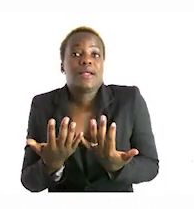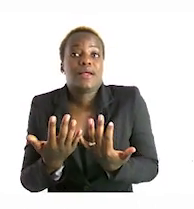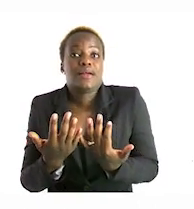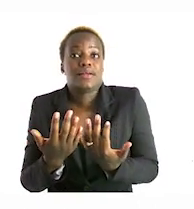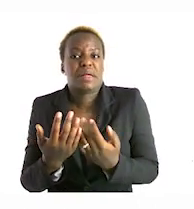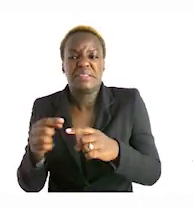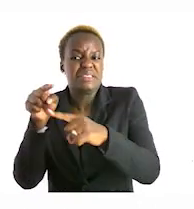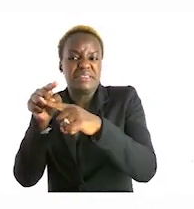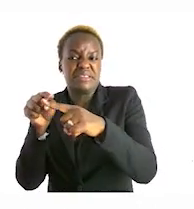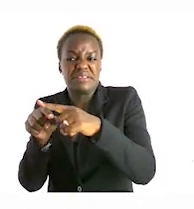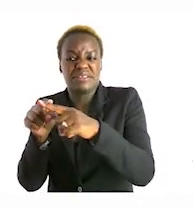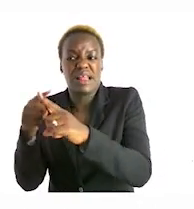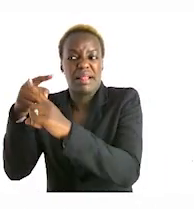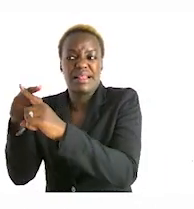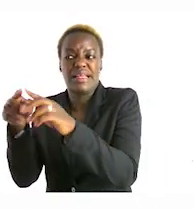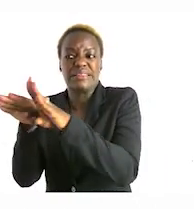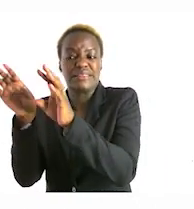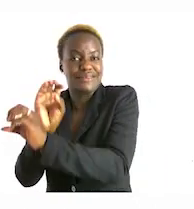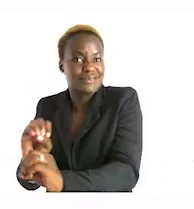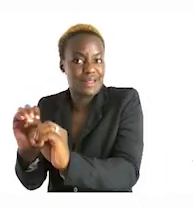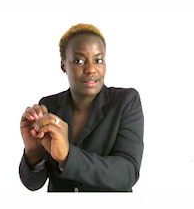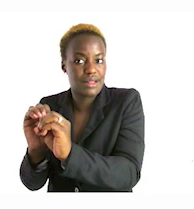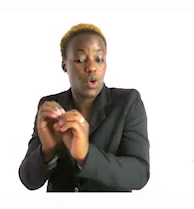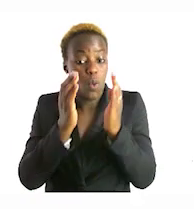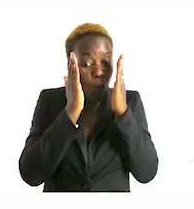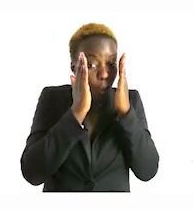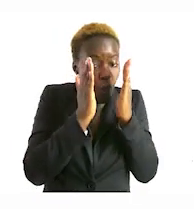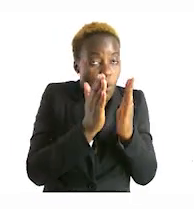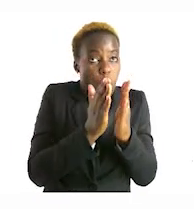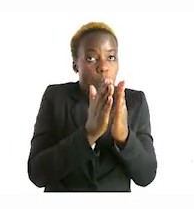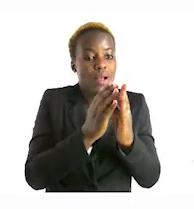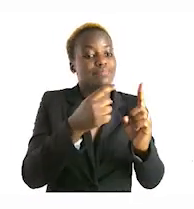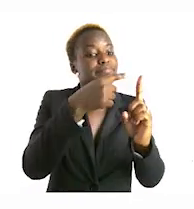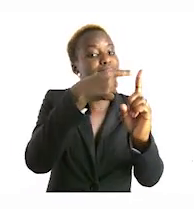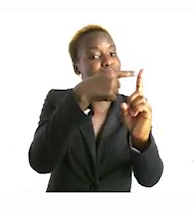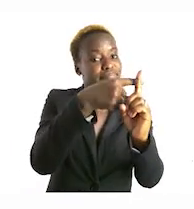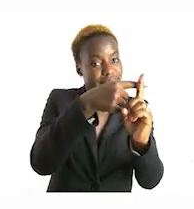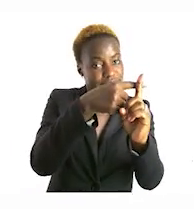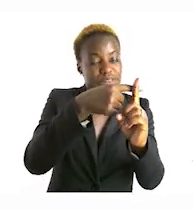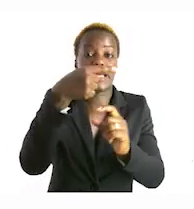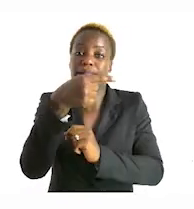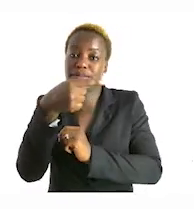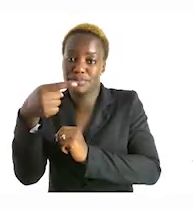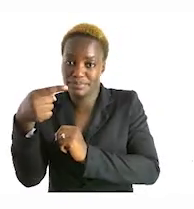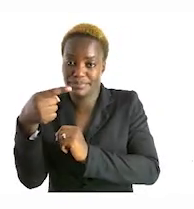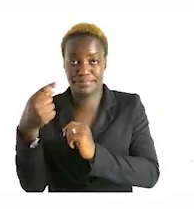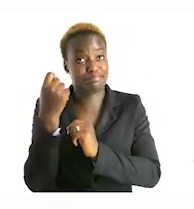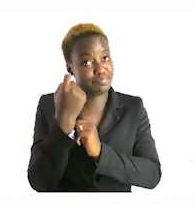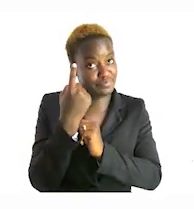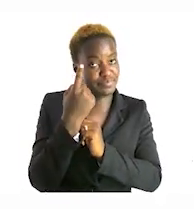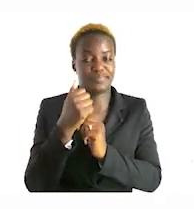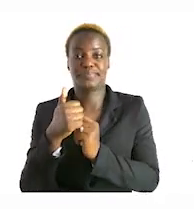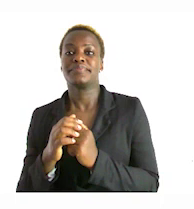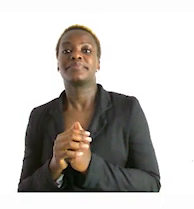the division and the multiplication we were only going to focus on the addition as well as the subtraction and